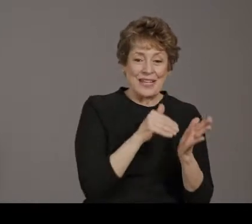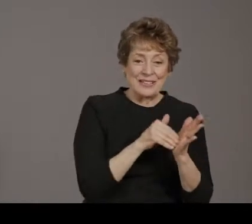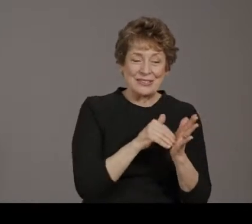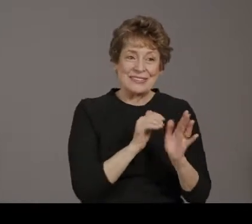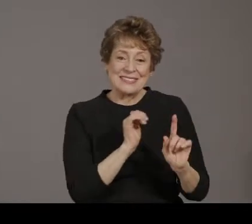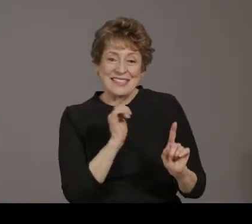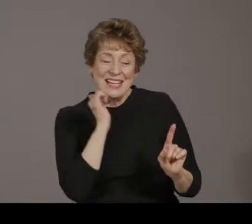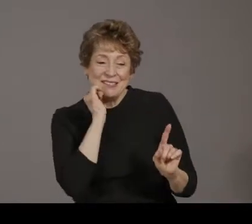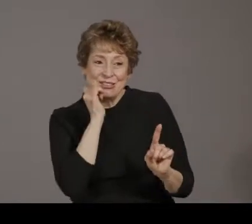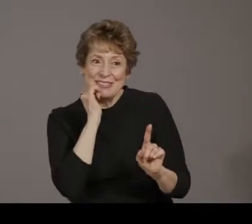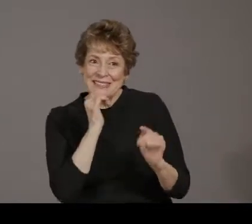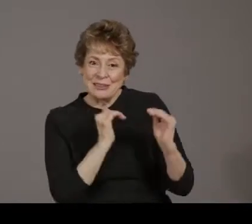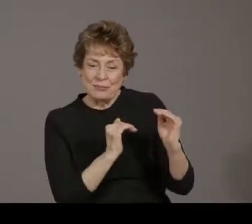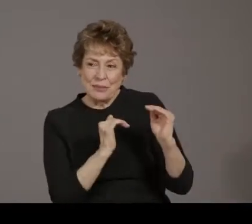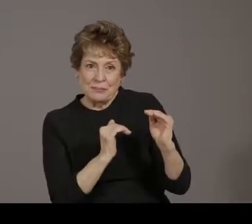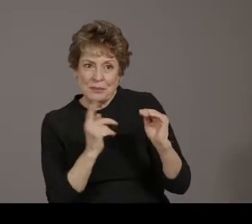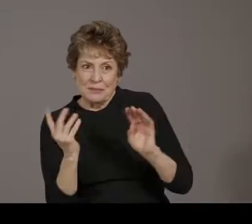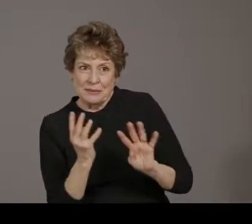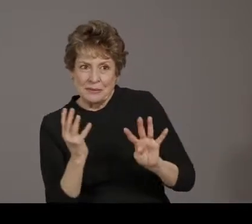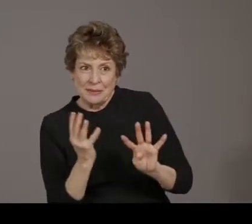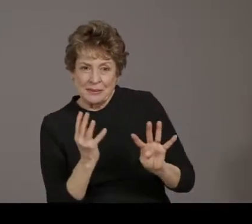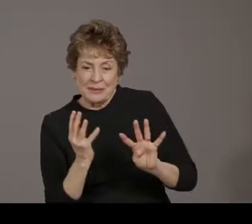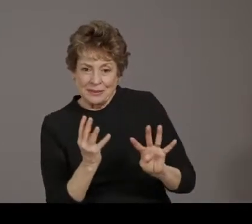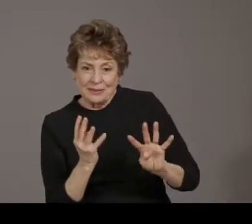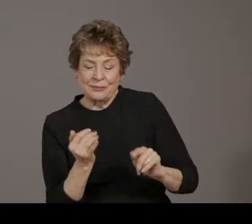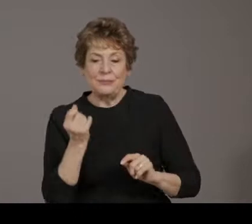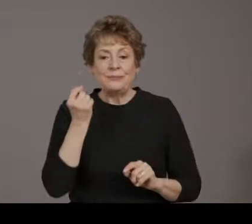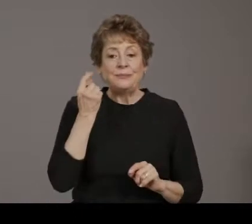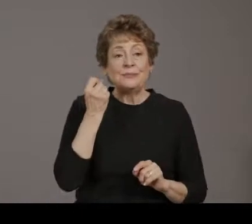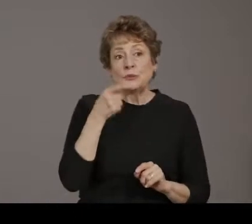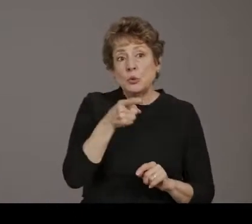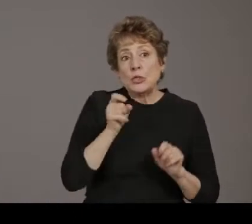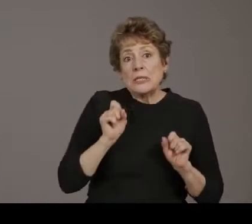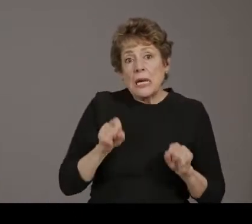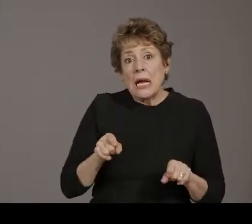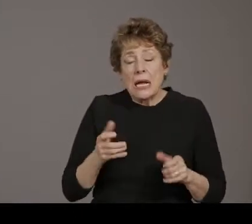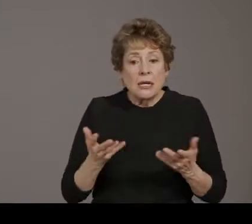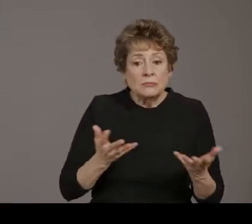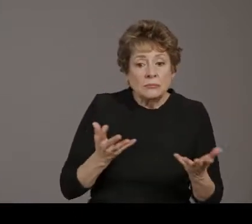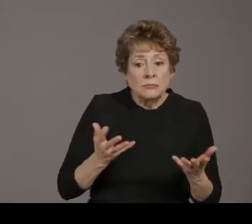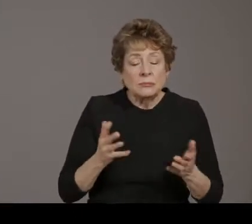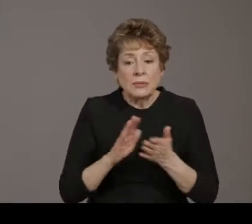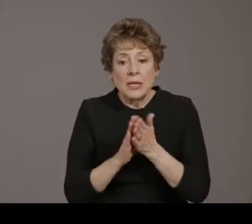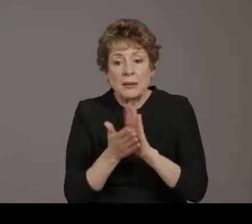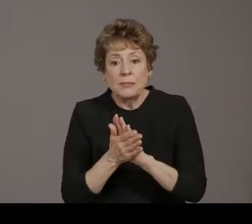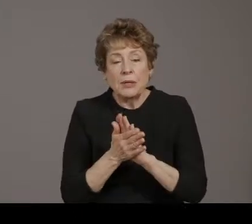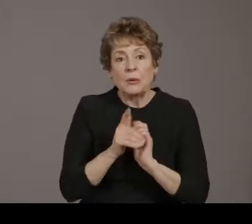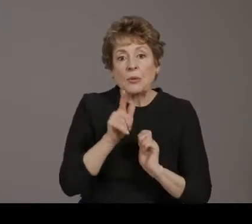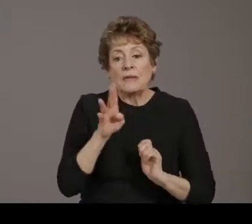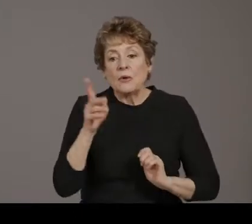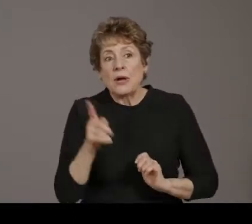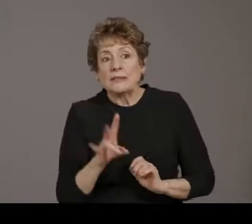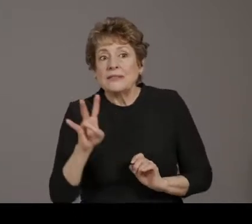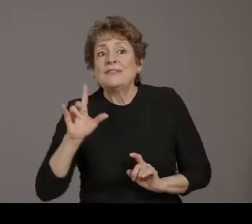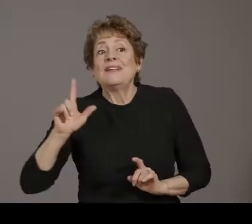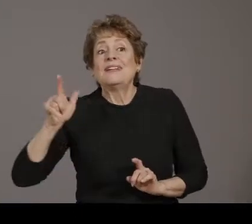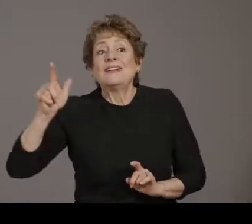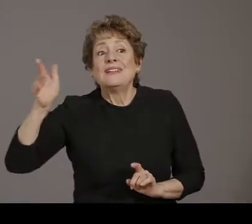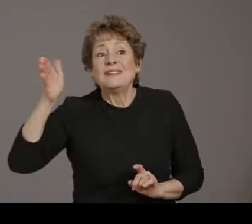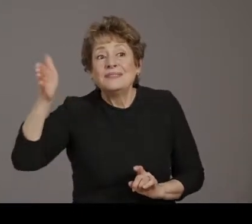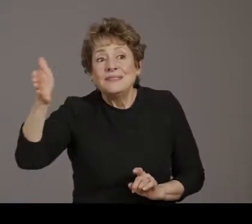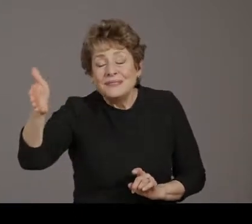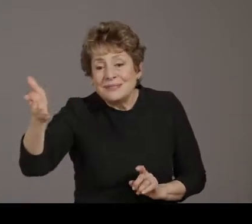it will have a similar capacity to state farm stadium and the potential to go 24 7 if and when we get